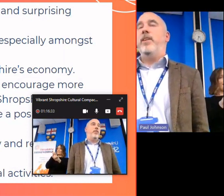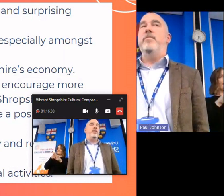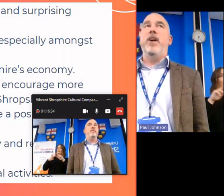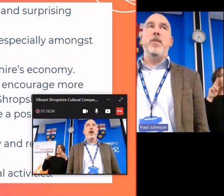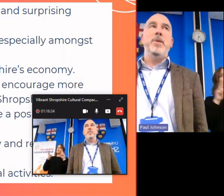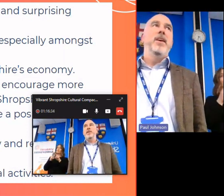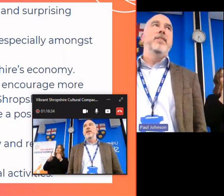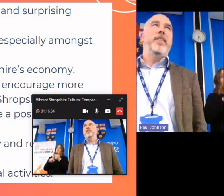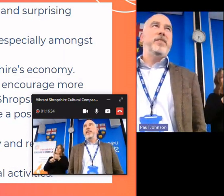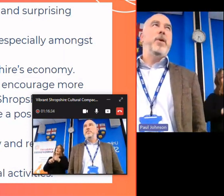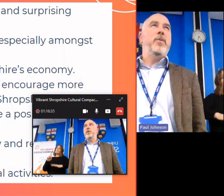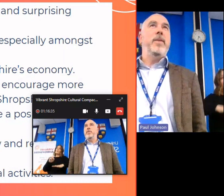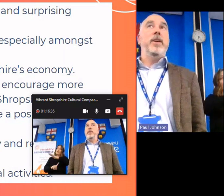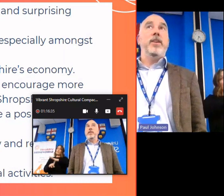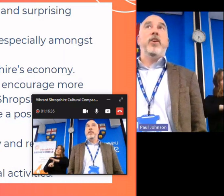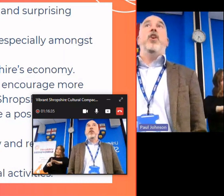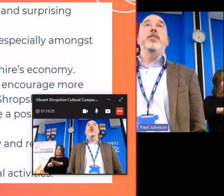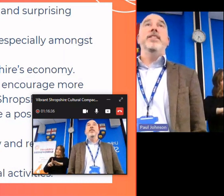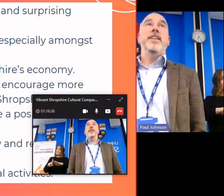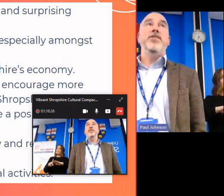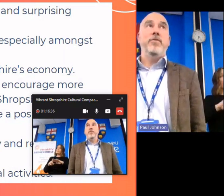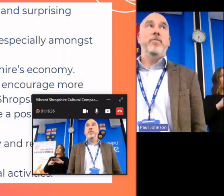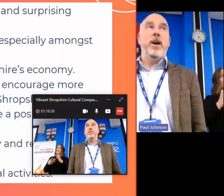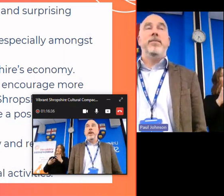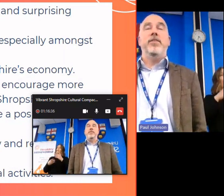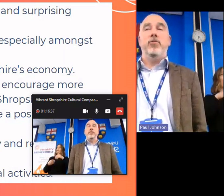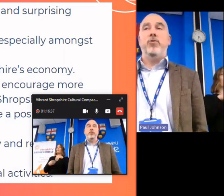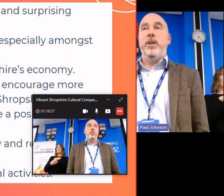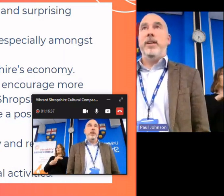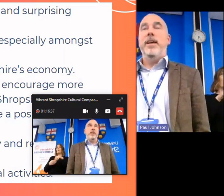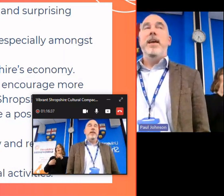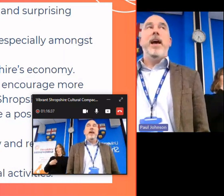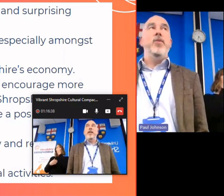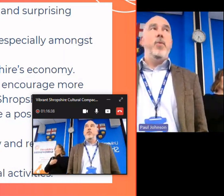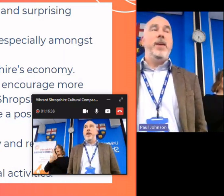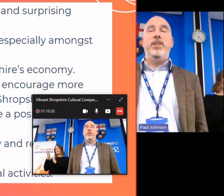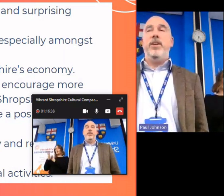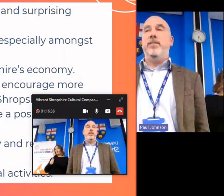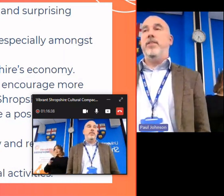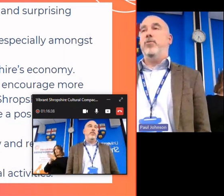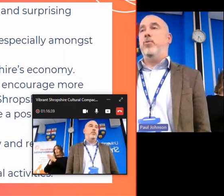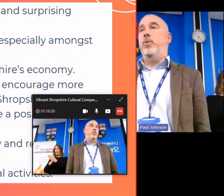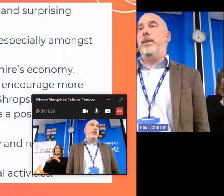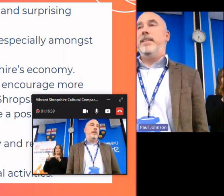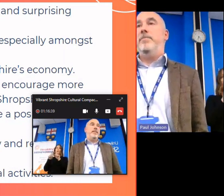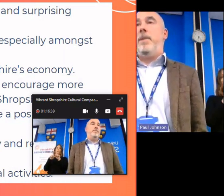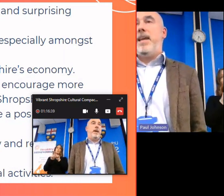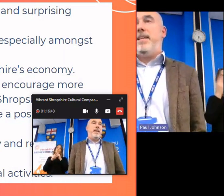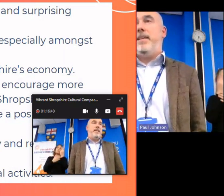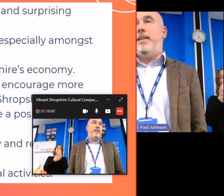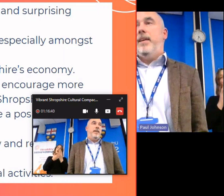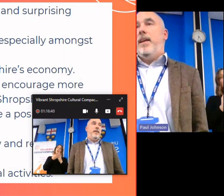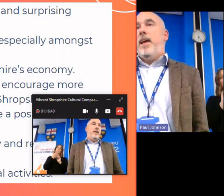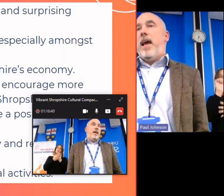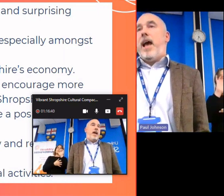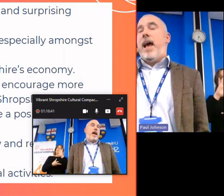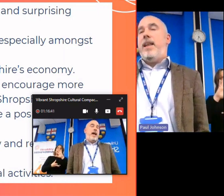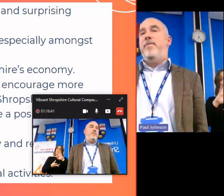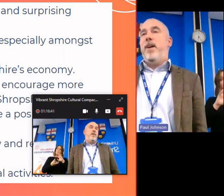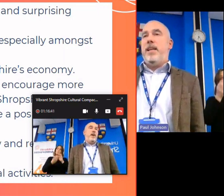impact on the environment so that's both in the the content of arts and cultural work and the way in which arts and cultural work is made